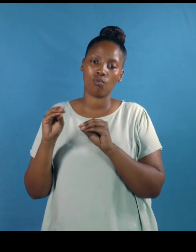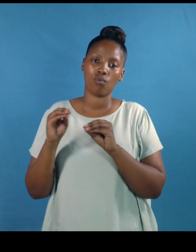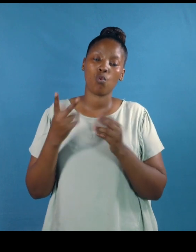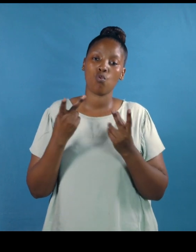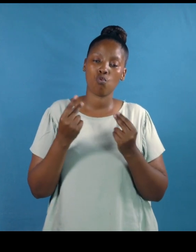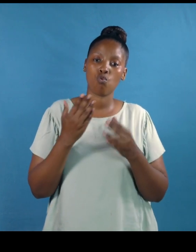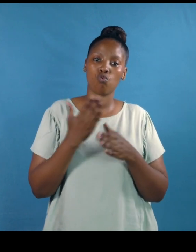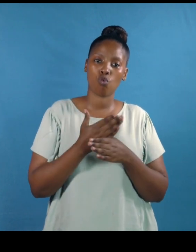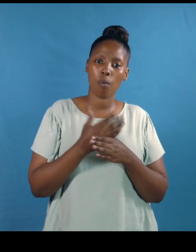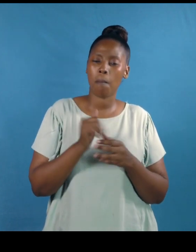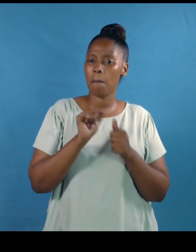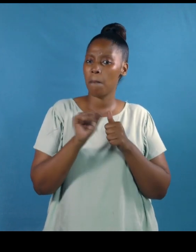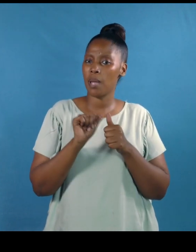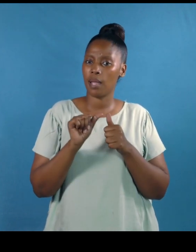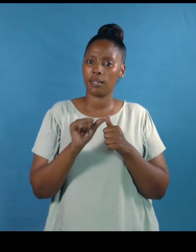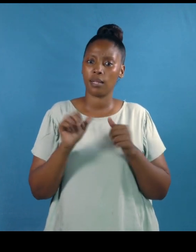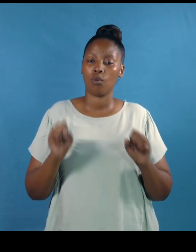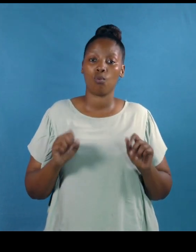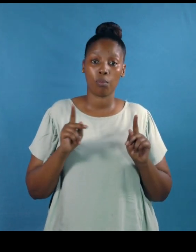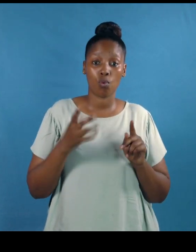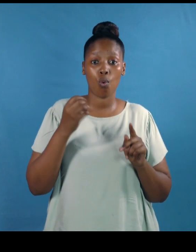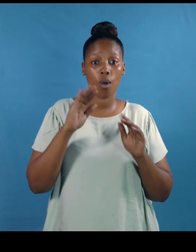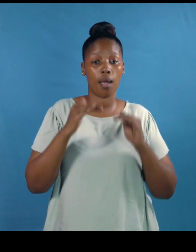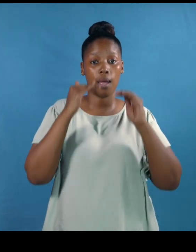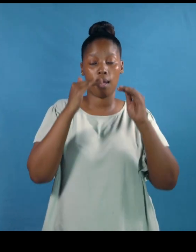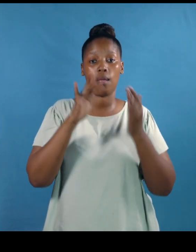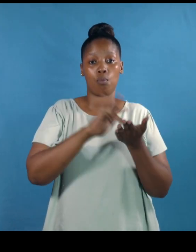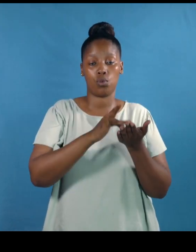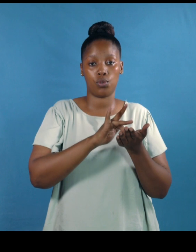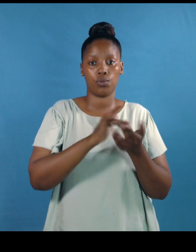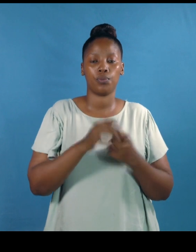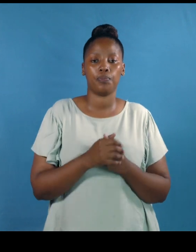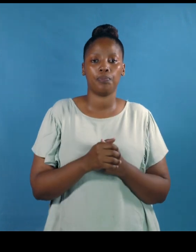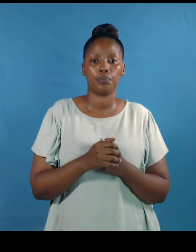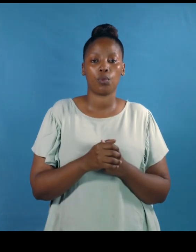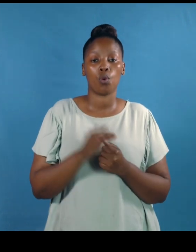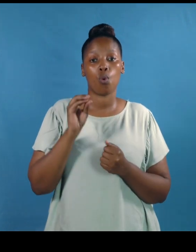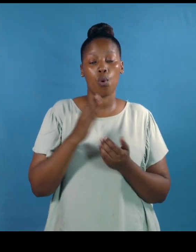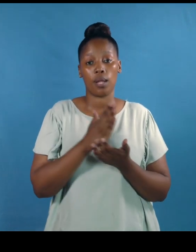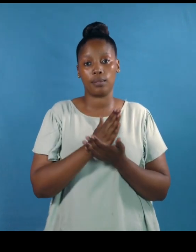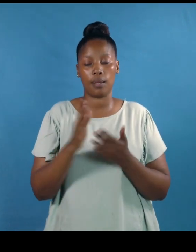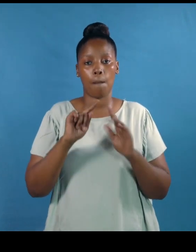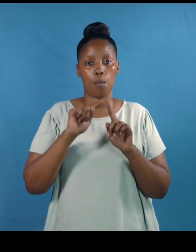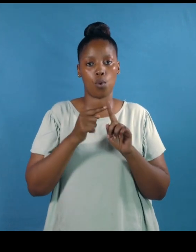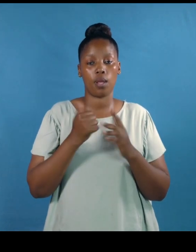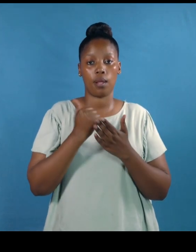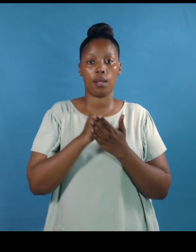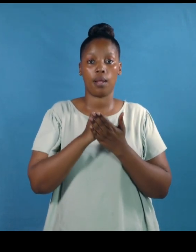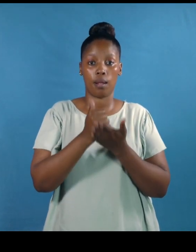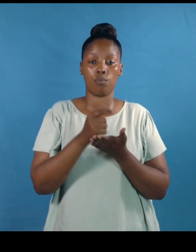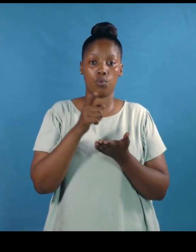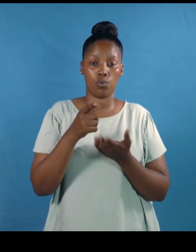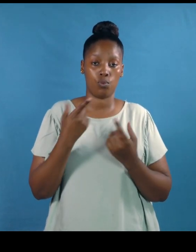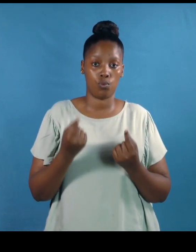opportunities or into a higher position here are some points to help you transition easily build a